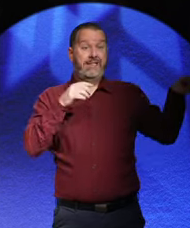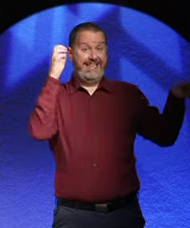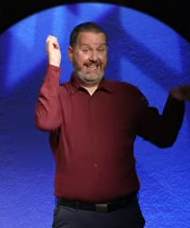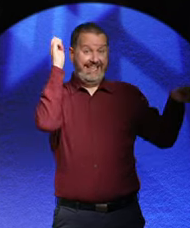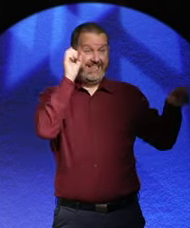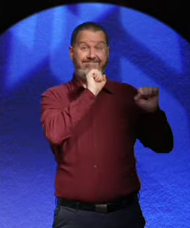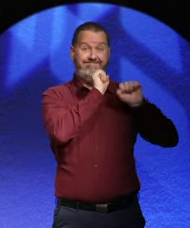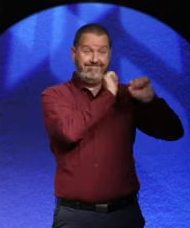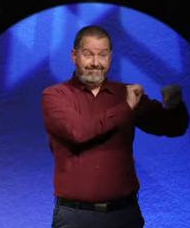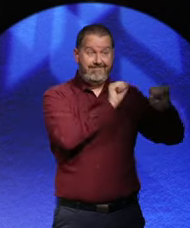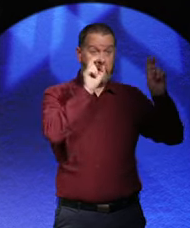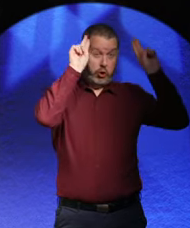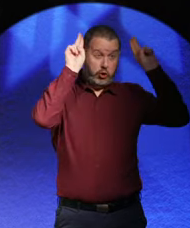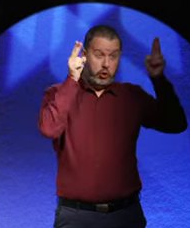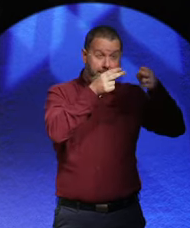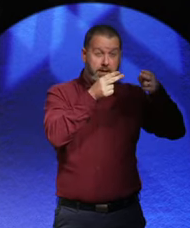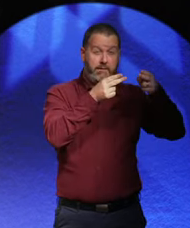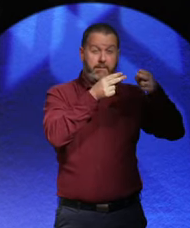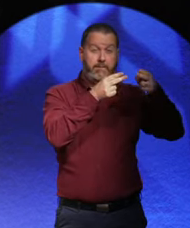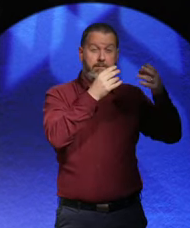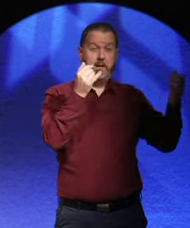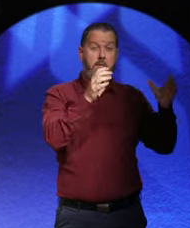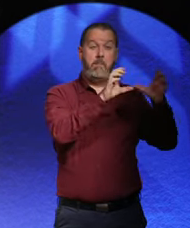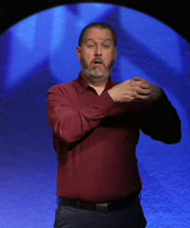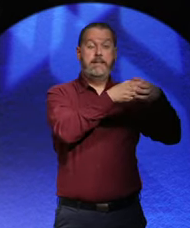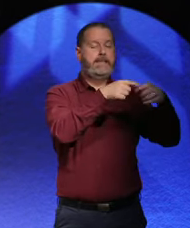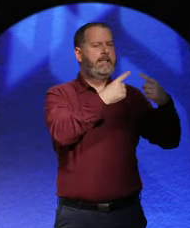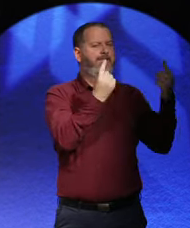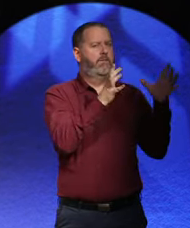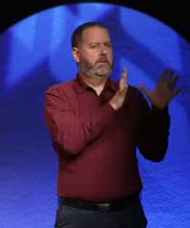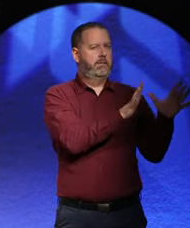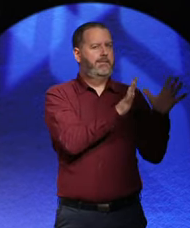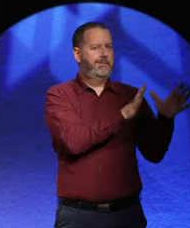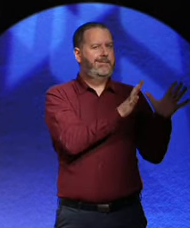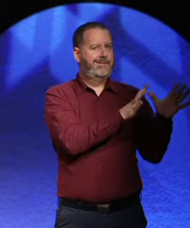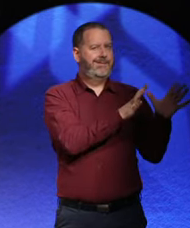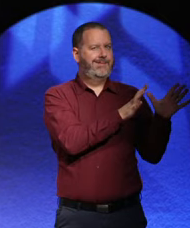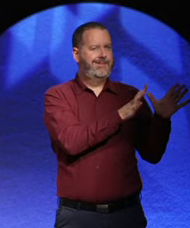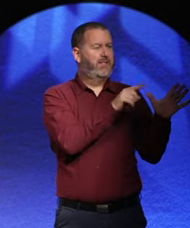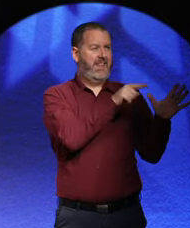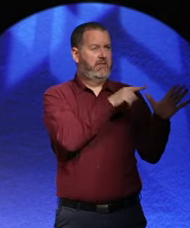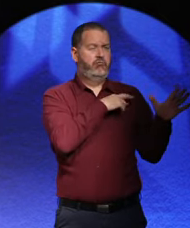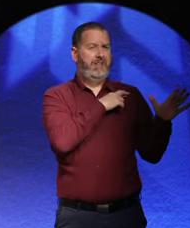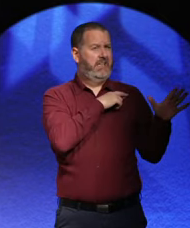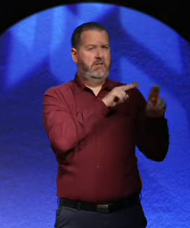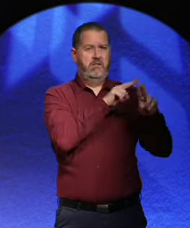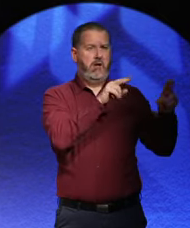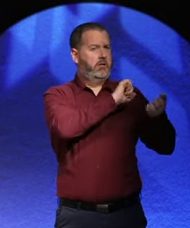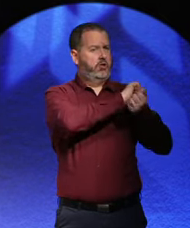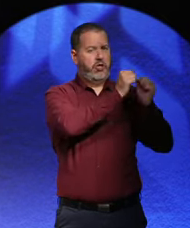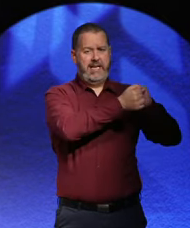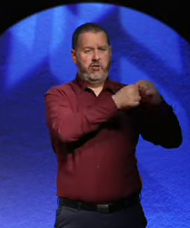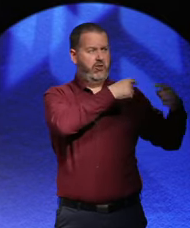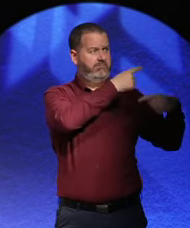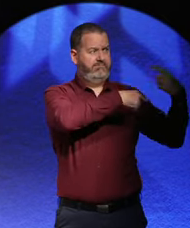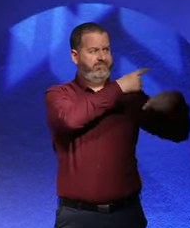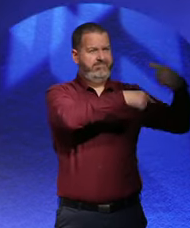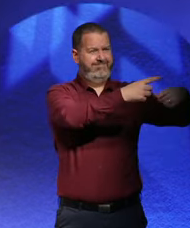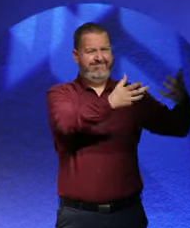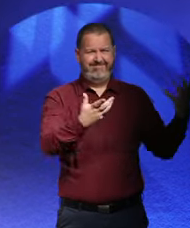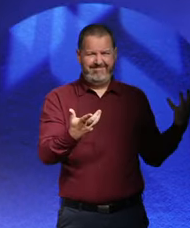Party. Because the British Conservative Party sort of changes. It's like a chameleon. It changes its spots